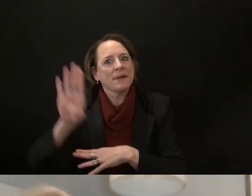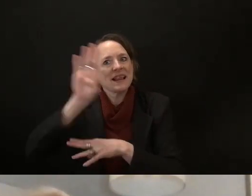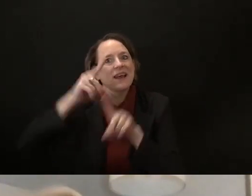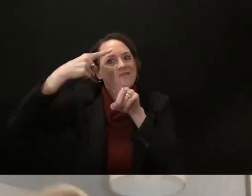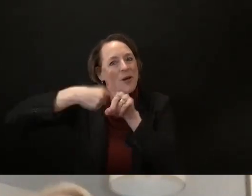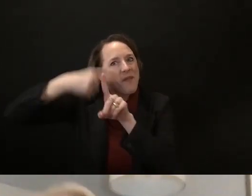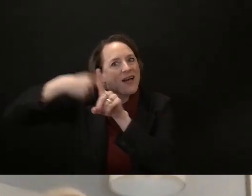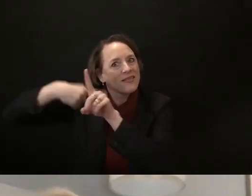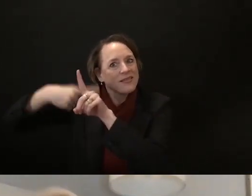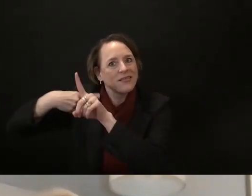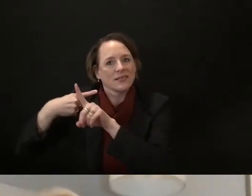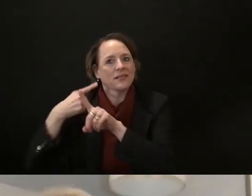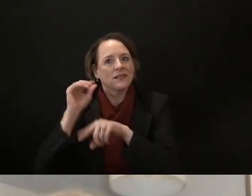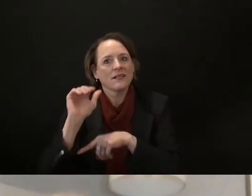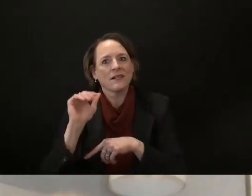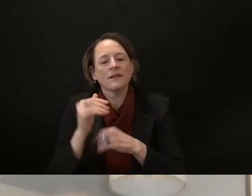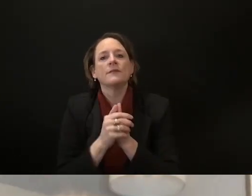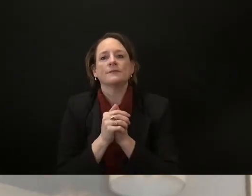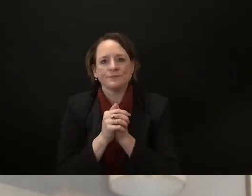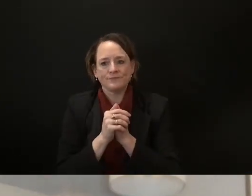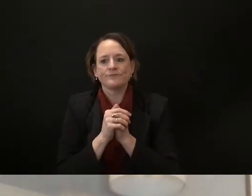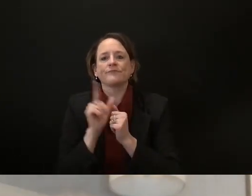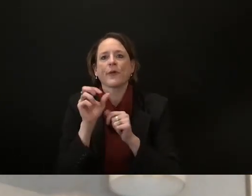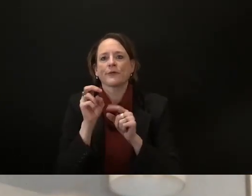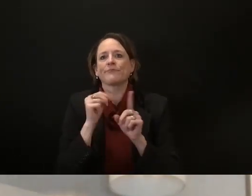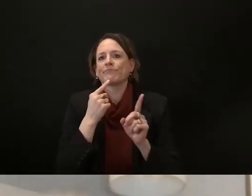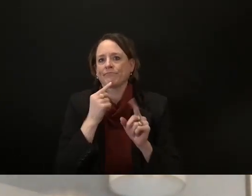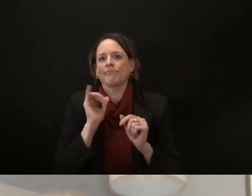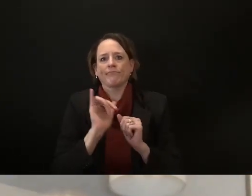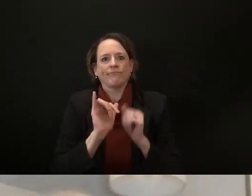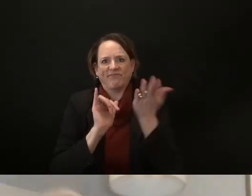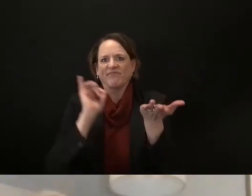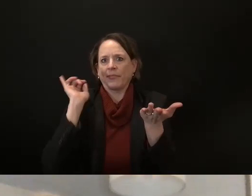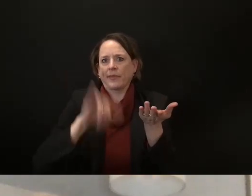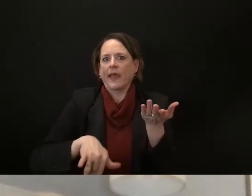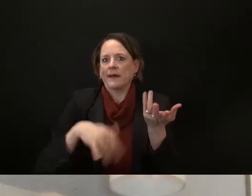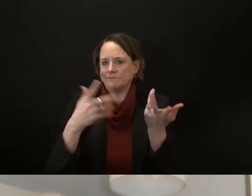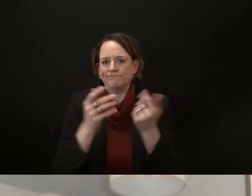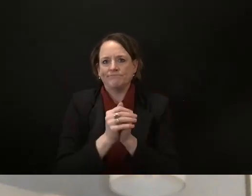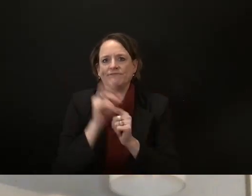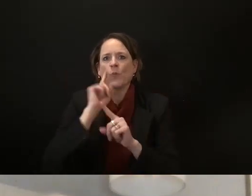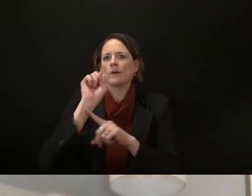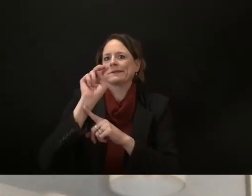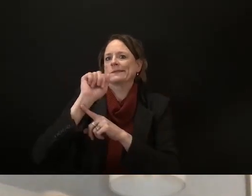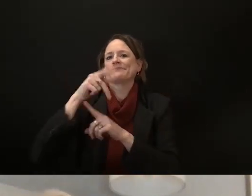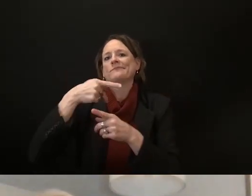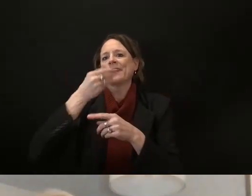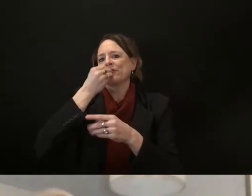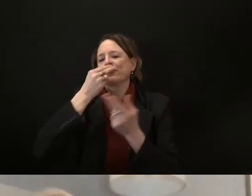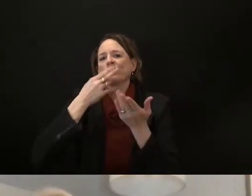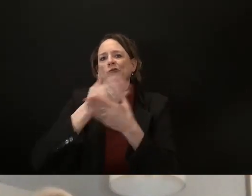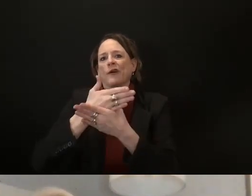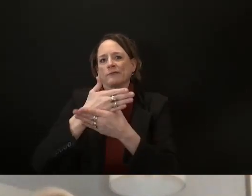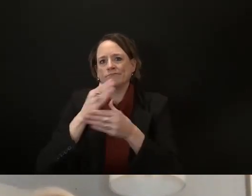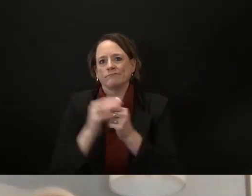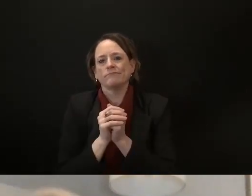uh in this enhanced benefit and so there has to be an emergency declaration and uh and by the way that came that